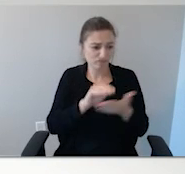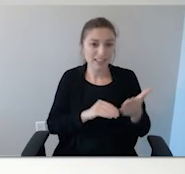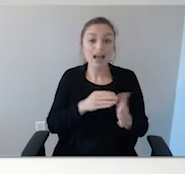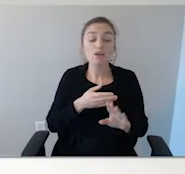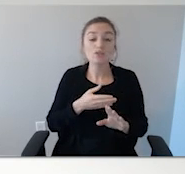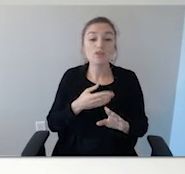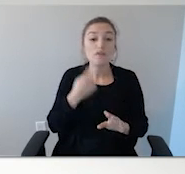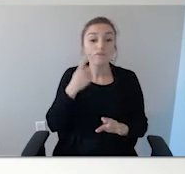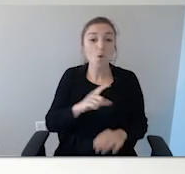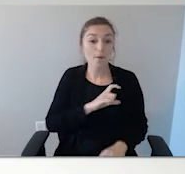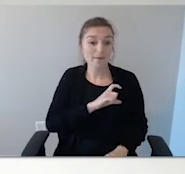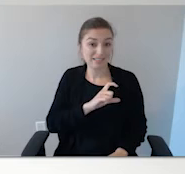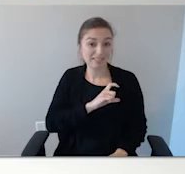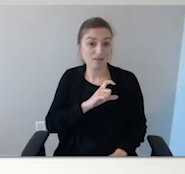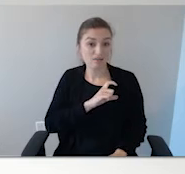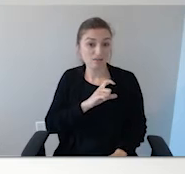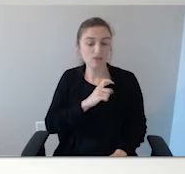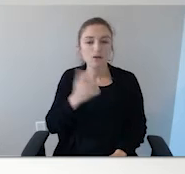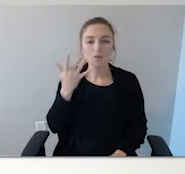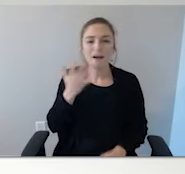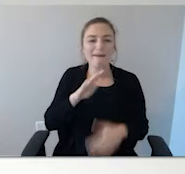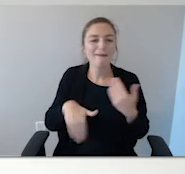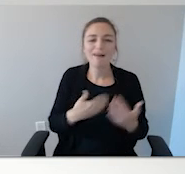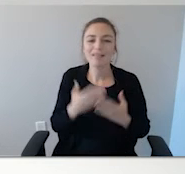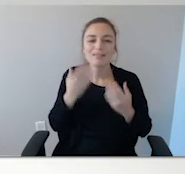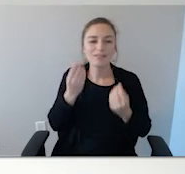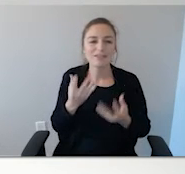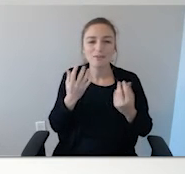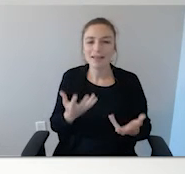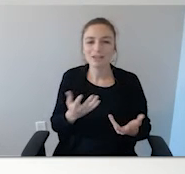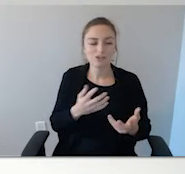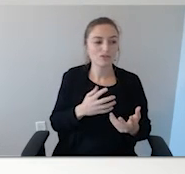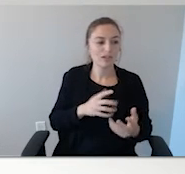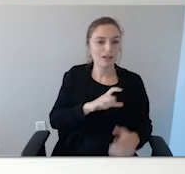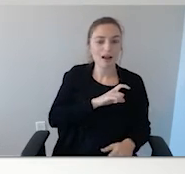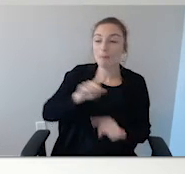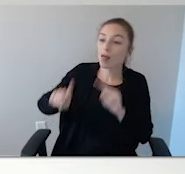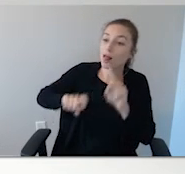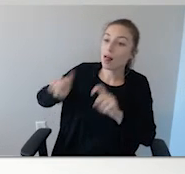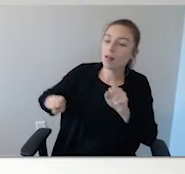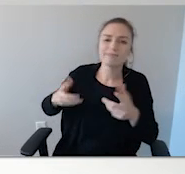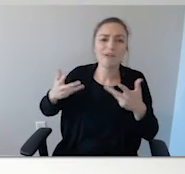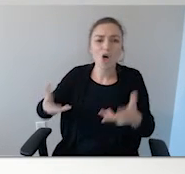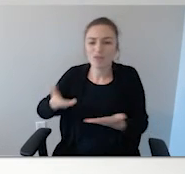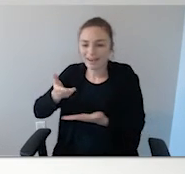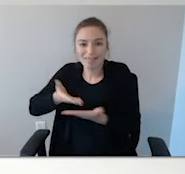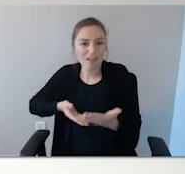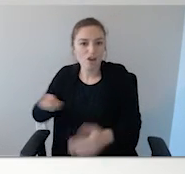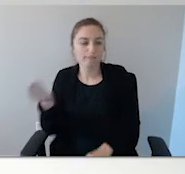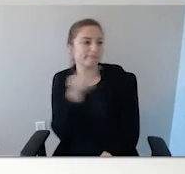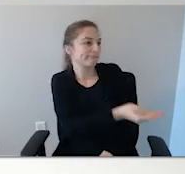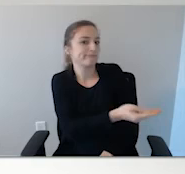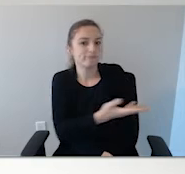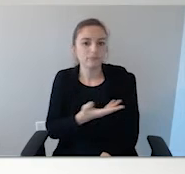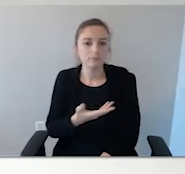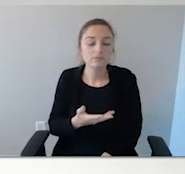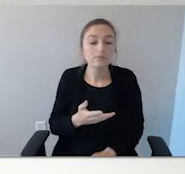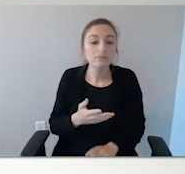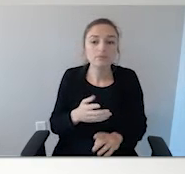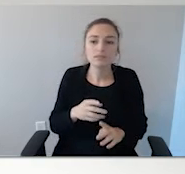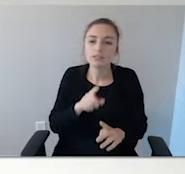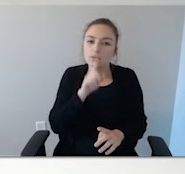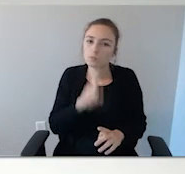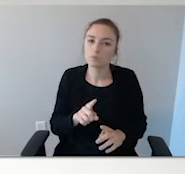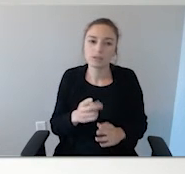going to ask is going to be on that emergency handout form or the contact form. It's especially useful if you're going out of